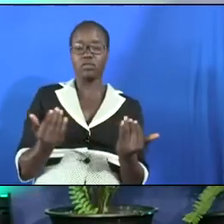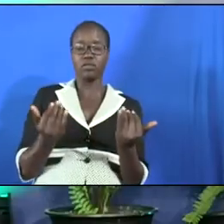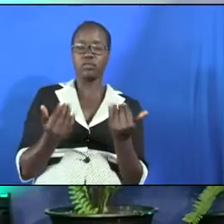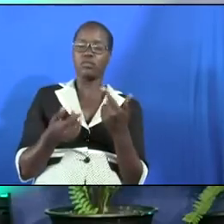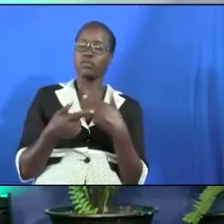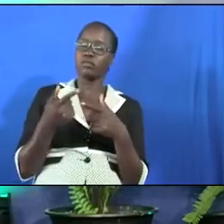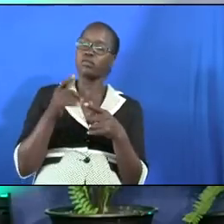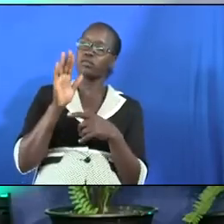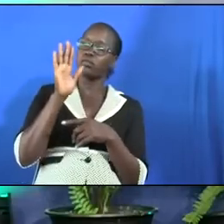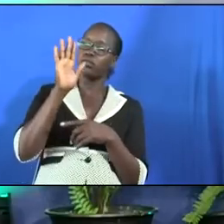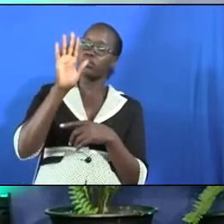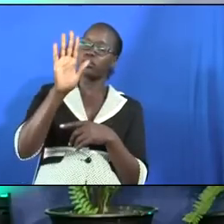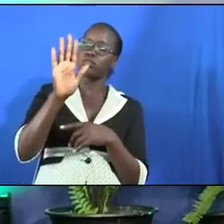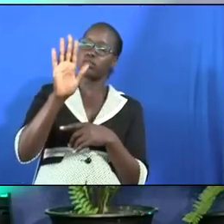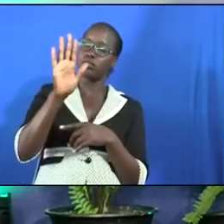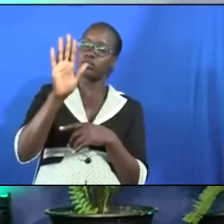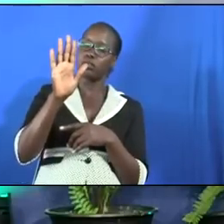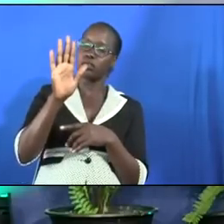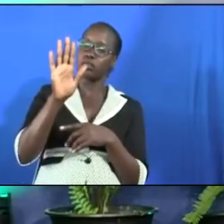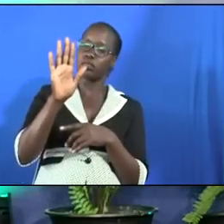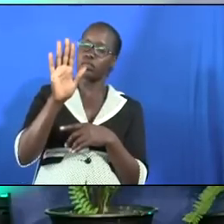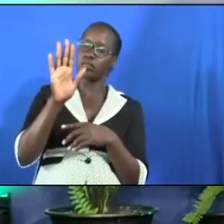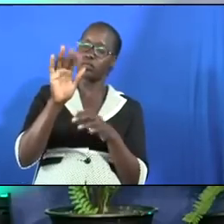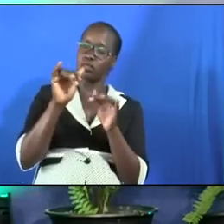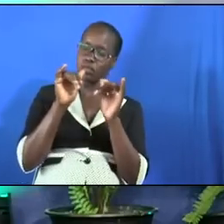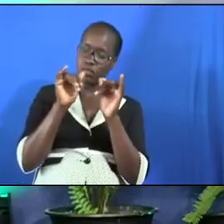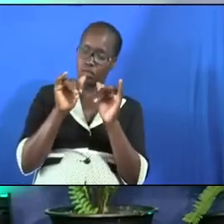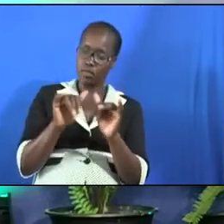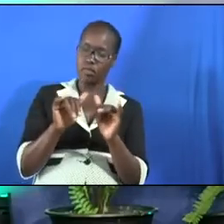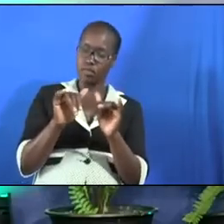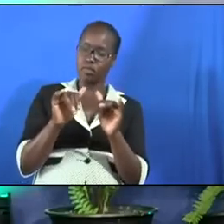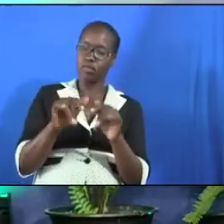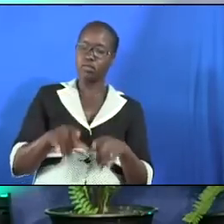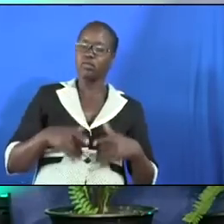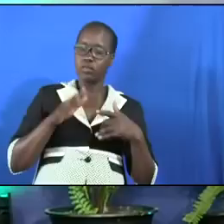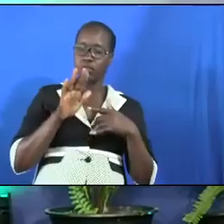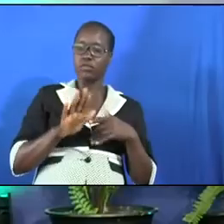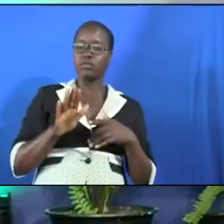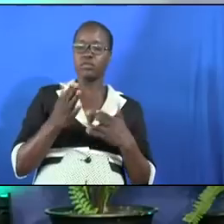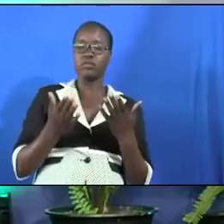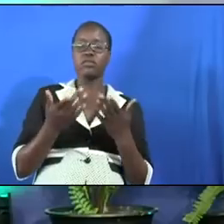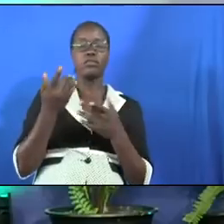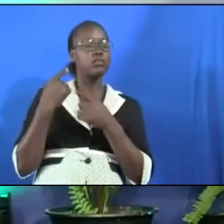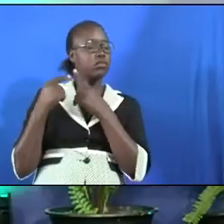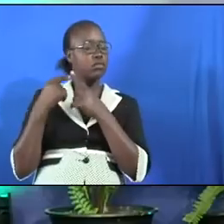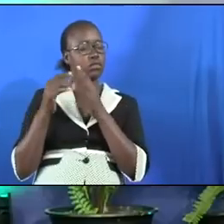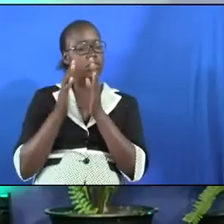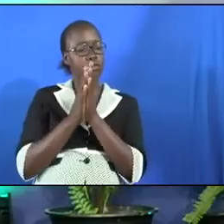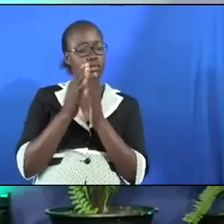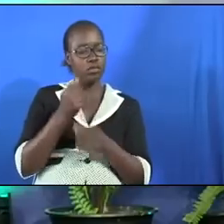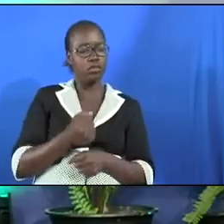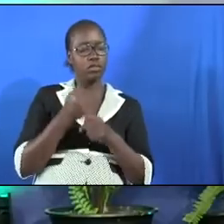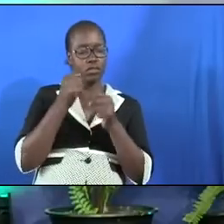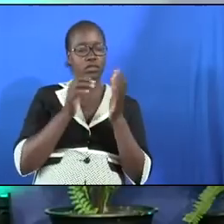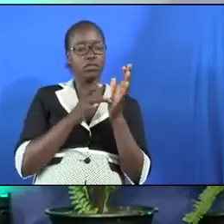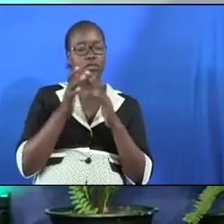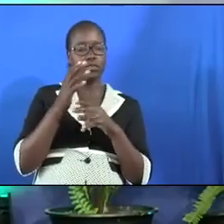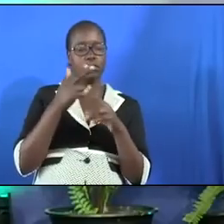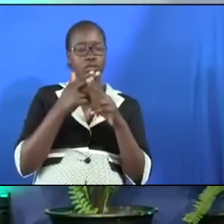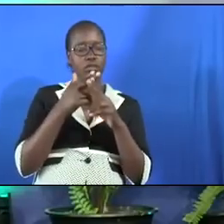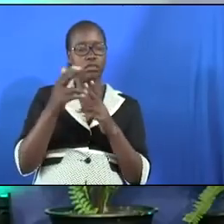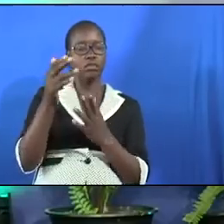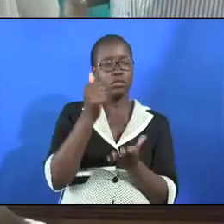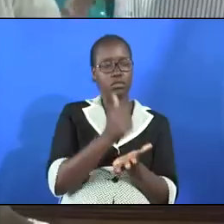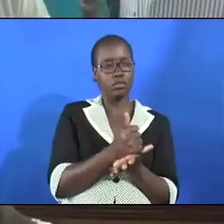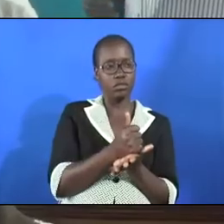be drawn to you and stayed in you the rest of their lives may this be our experience for we pray and trust in Jesus name